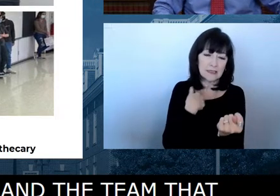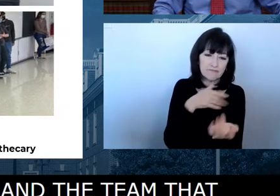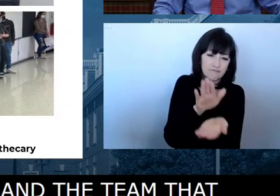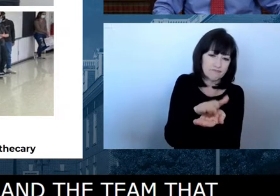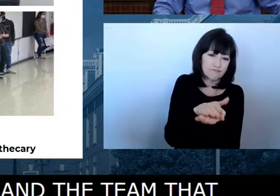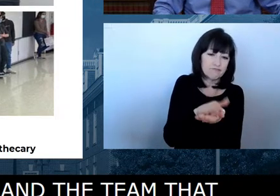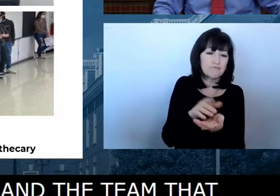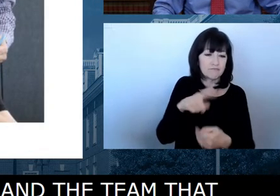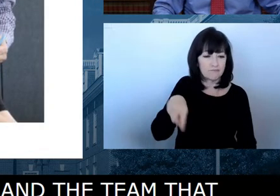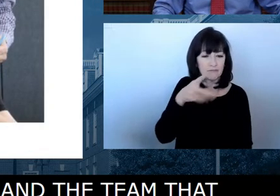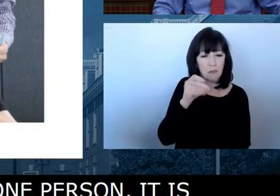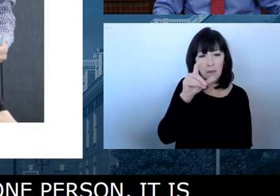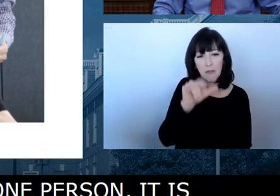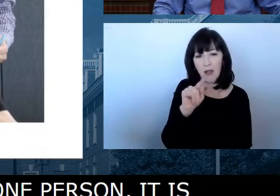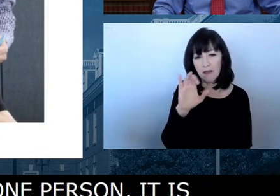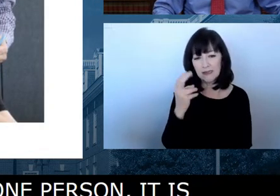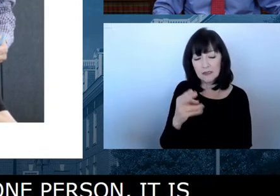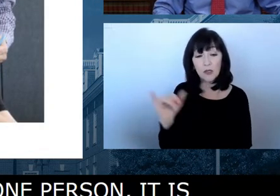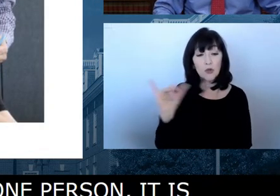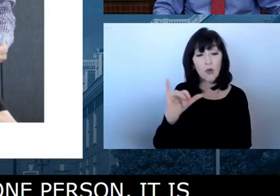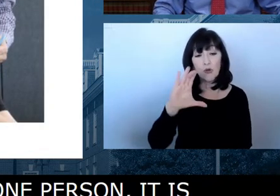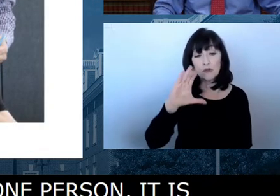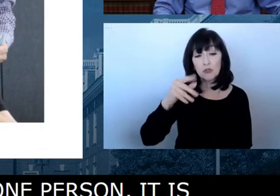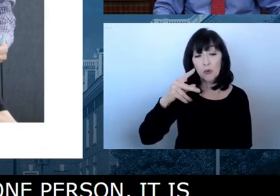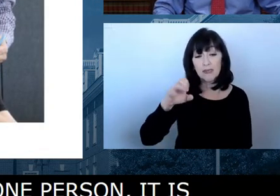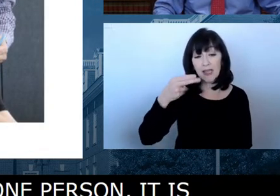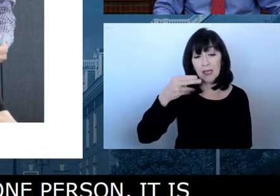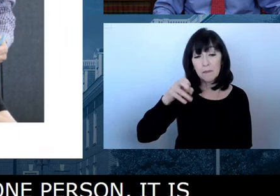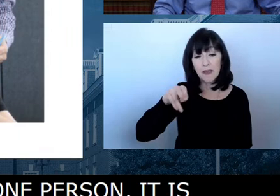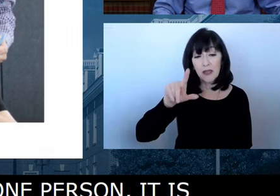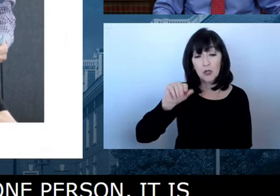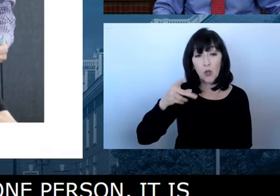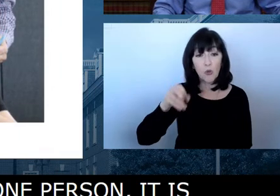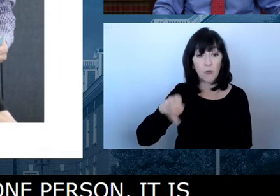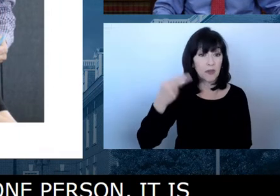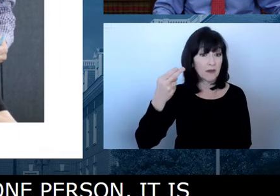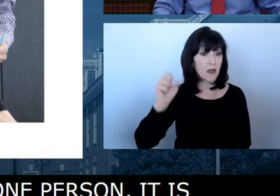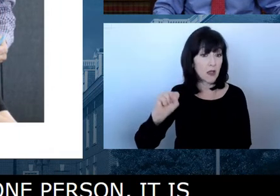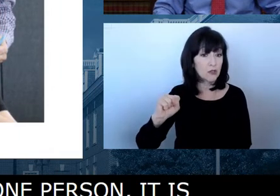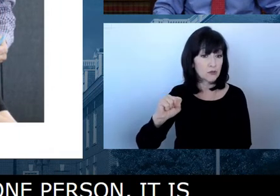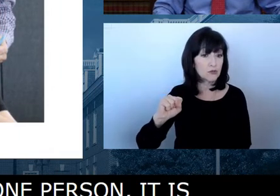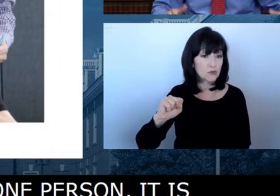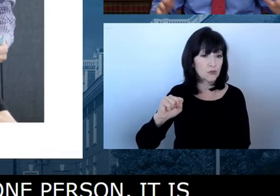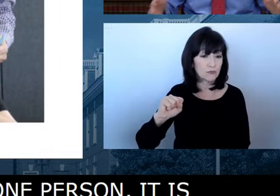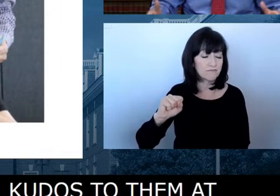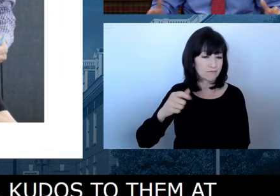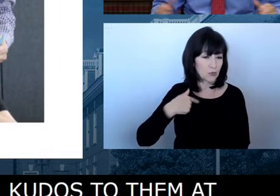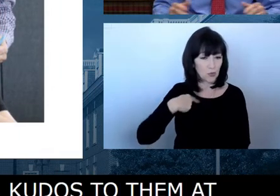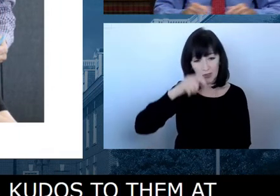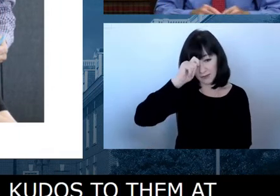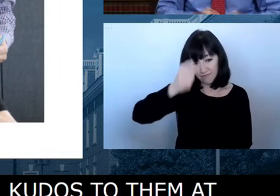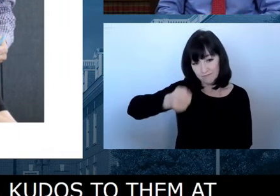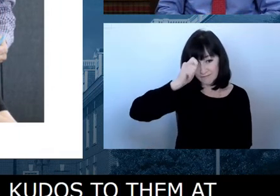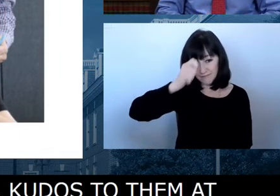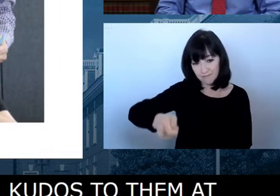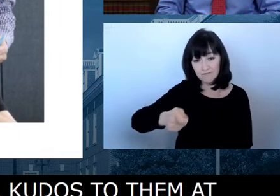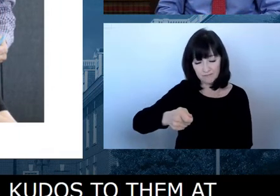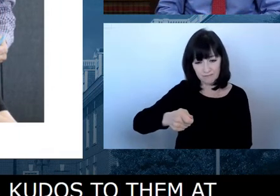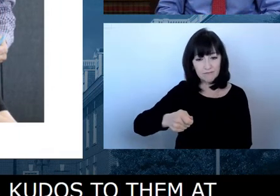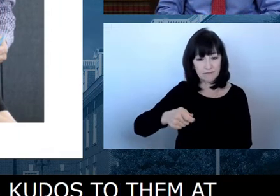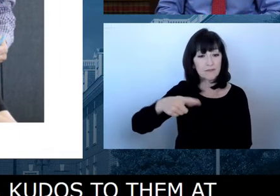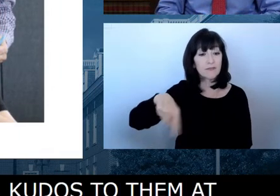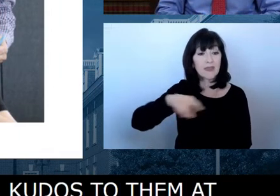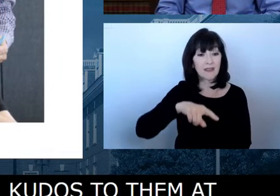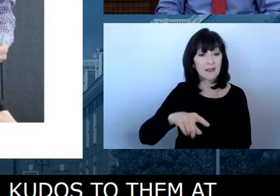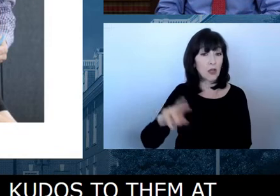Polytech. Also, Kay Penlope in here, in one of the more highly vaccinated areas of our state, kudos to the Rehoboth